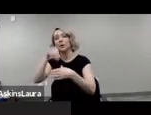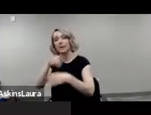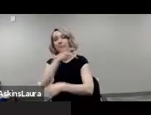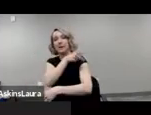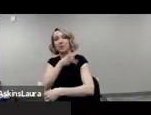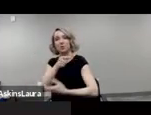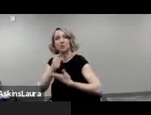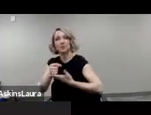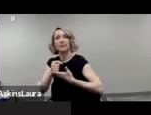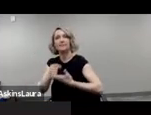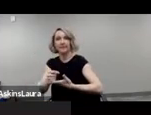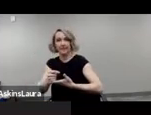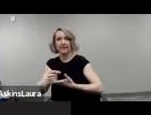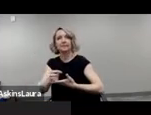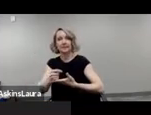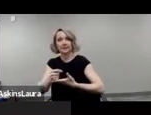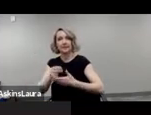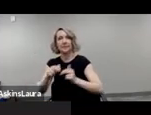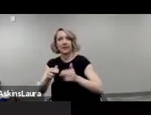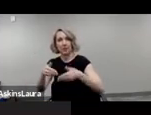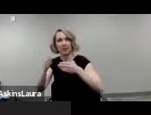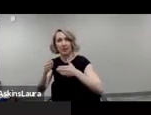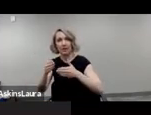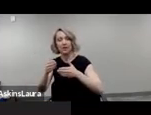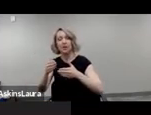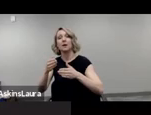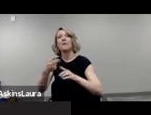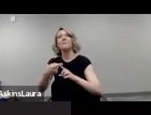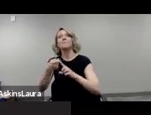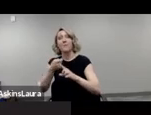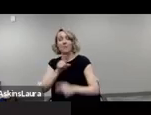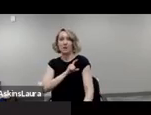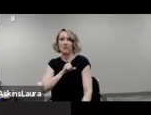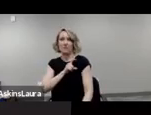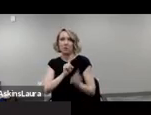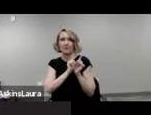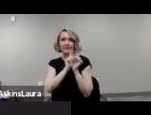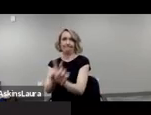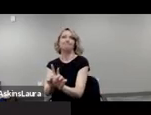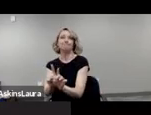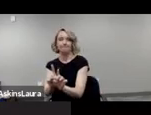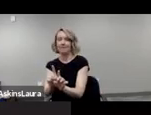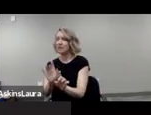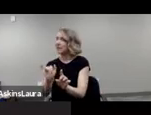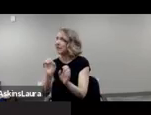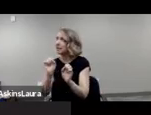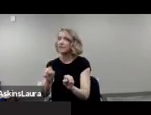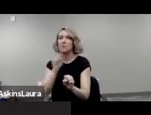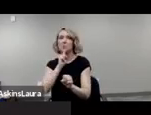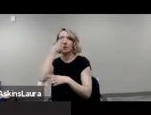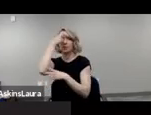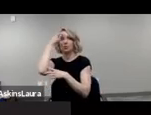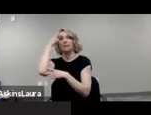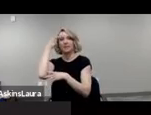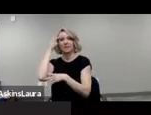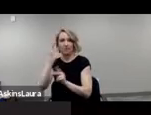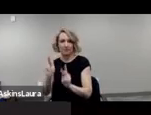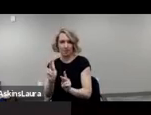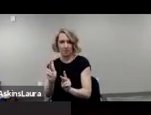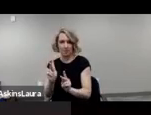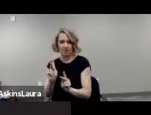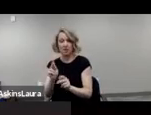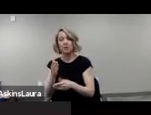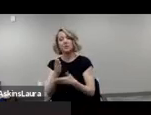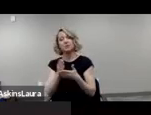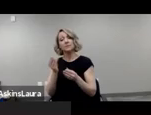unit by law enforcement, which is extremely traumatizing. So some of the solutions that I have and